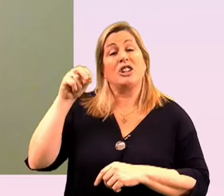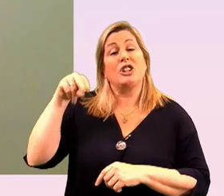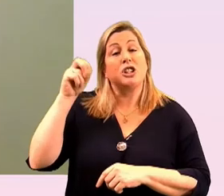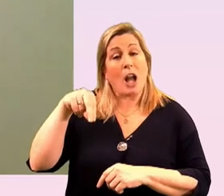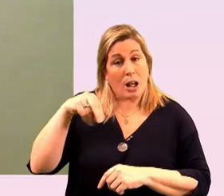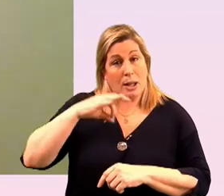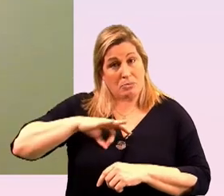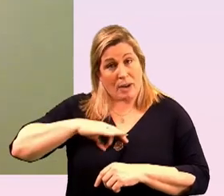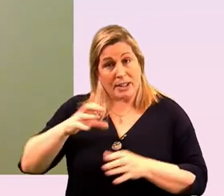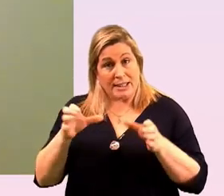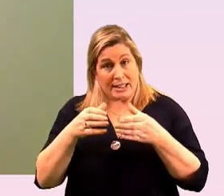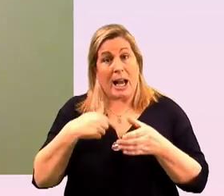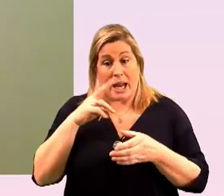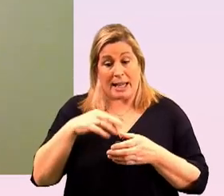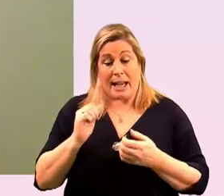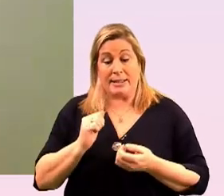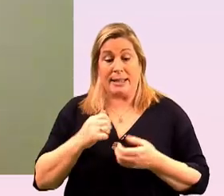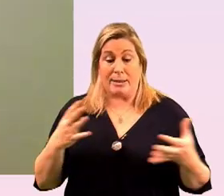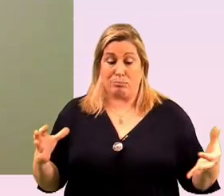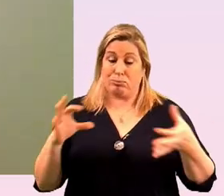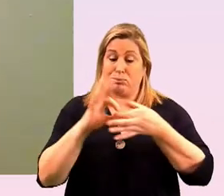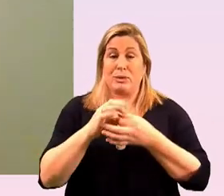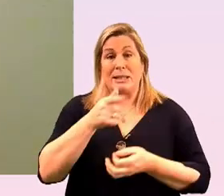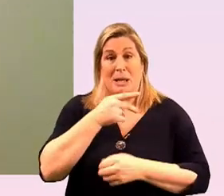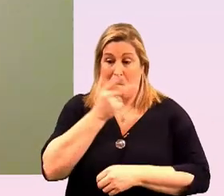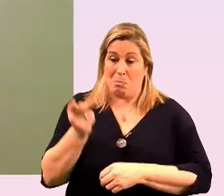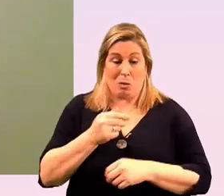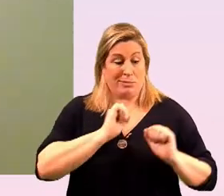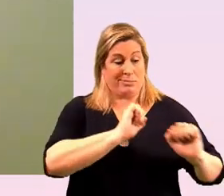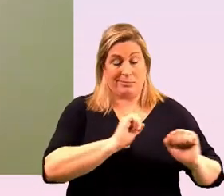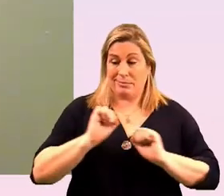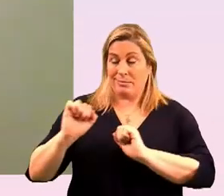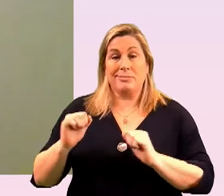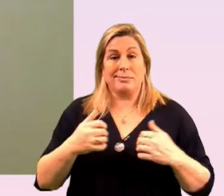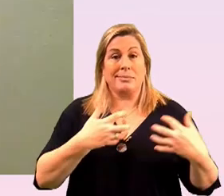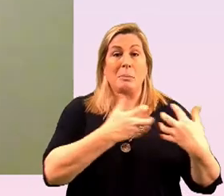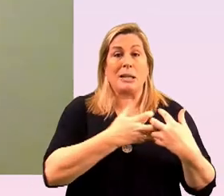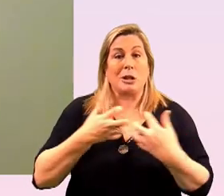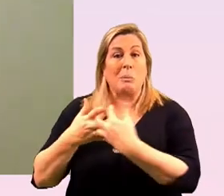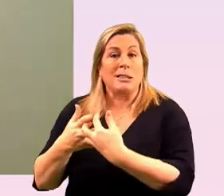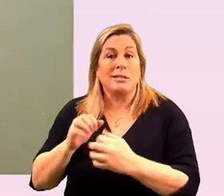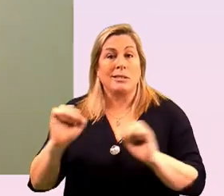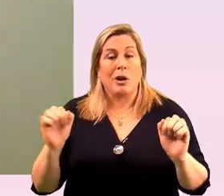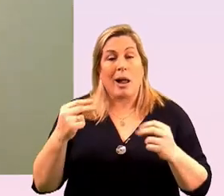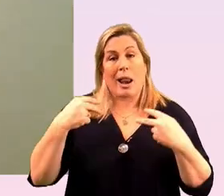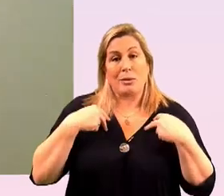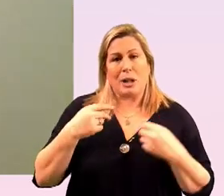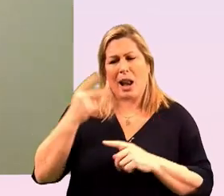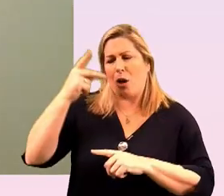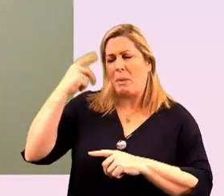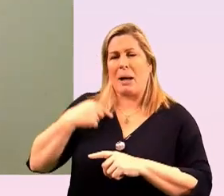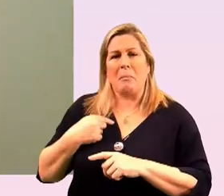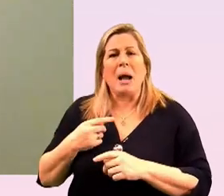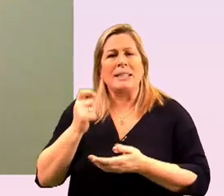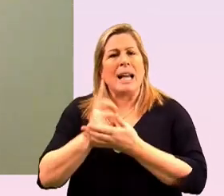i suppose bridge that gap and speak both languages um and if i look back to my time in the ngo sector and what were